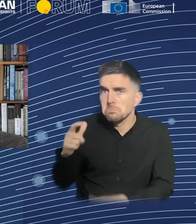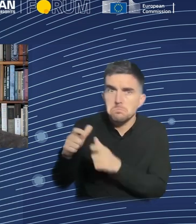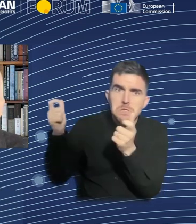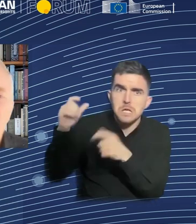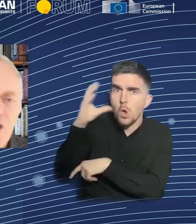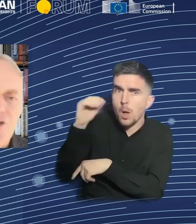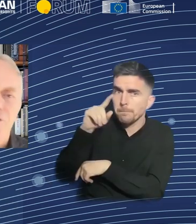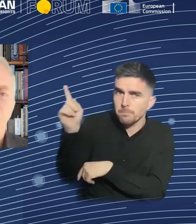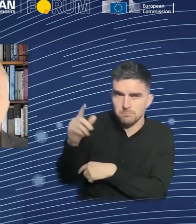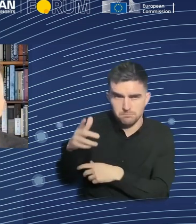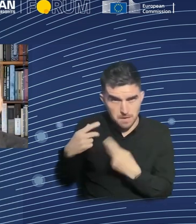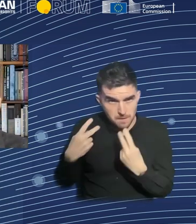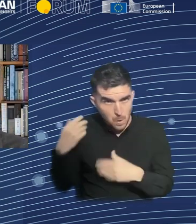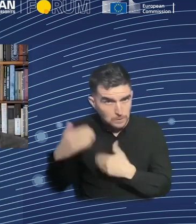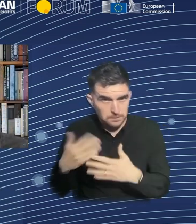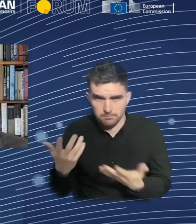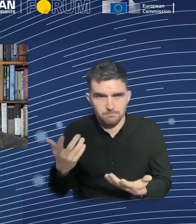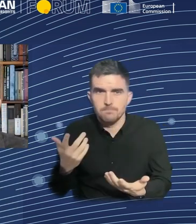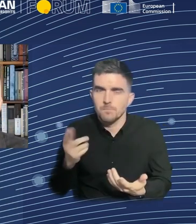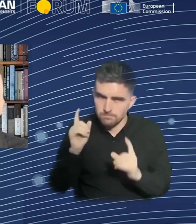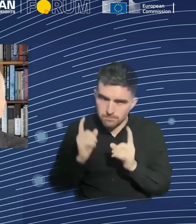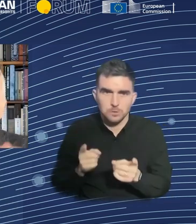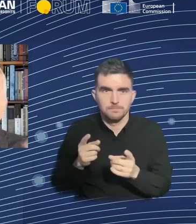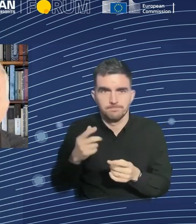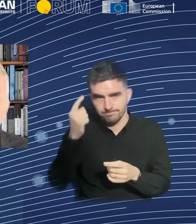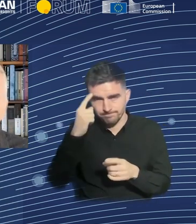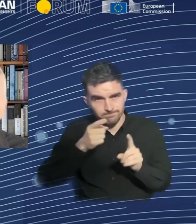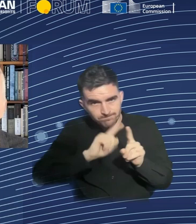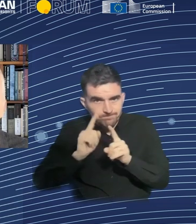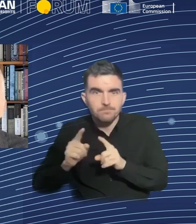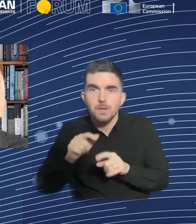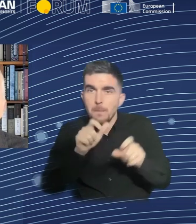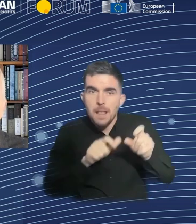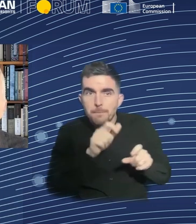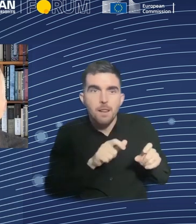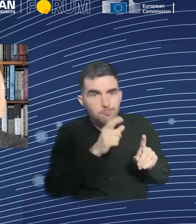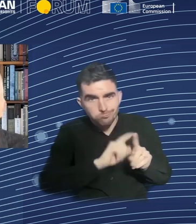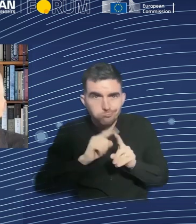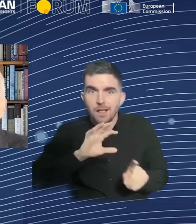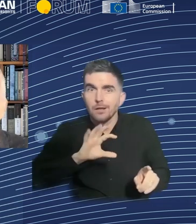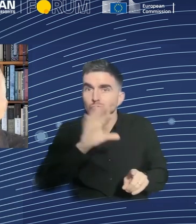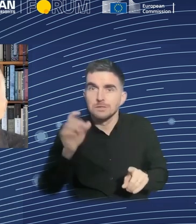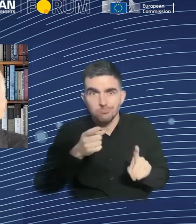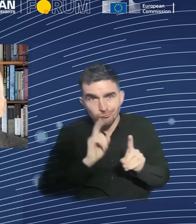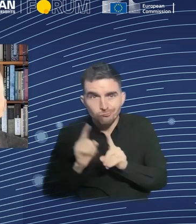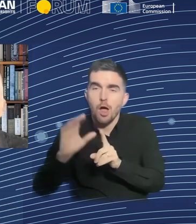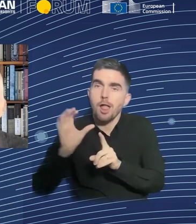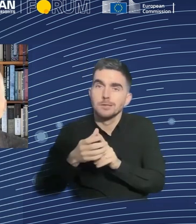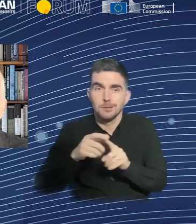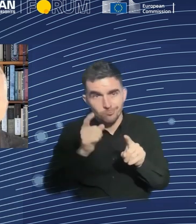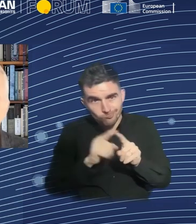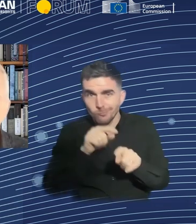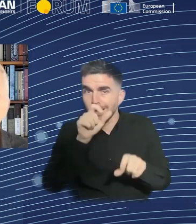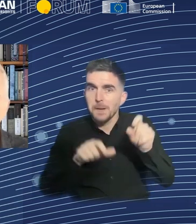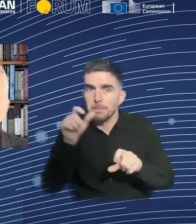nations, by cultures, by individuals. And we'll need a cascade where we have AIs that are trained on just us,